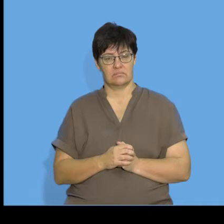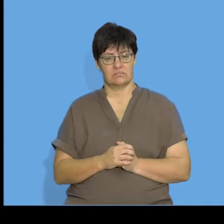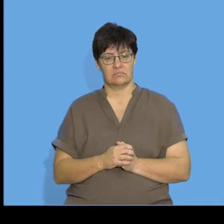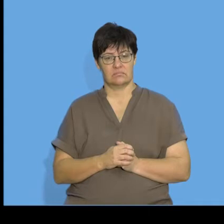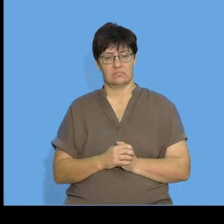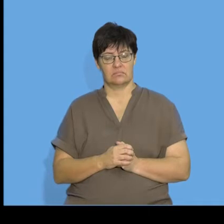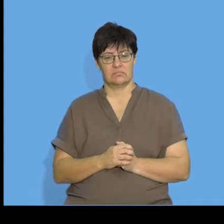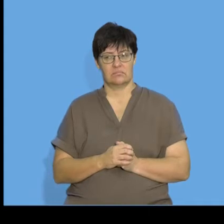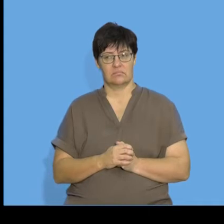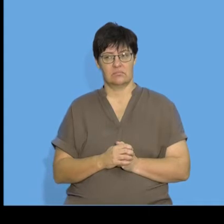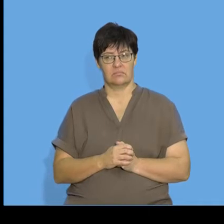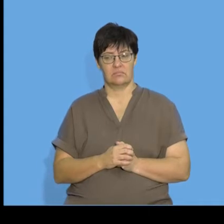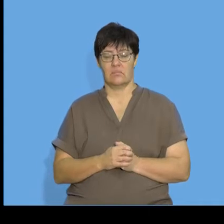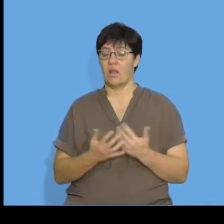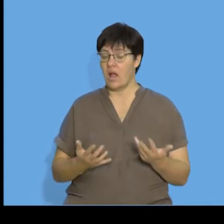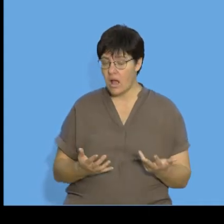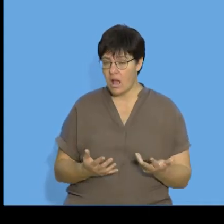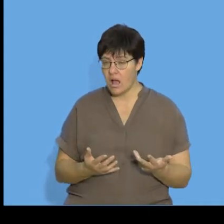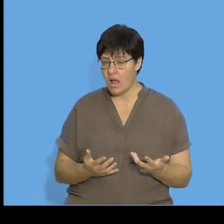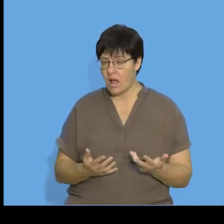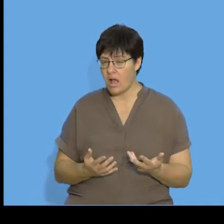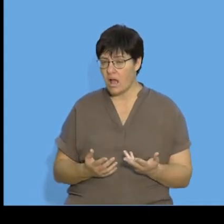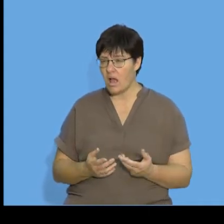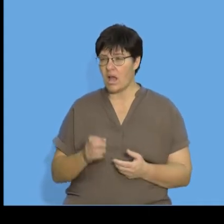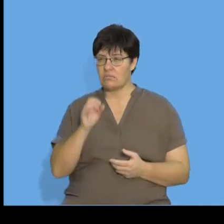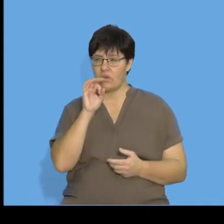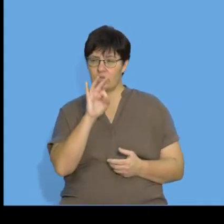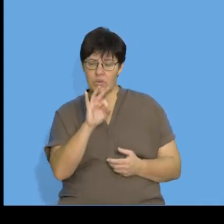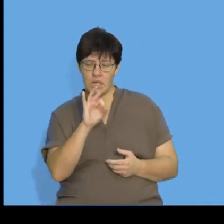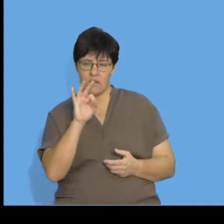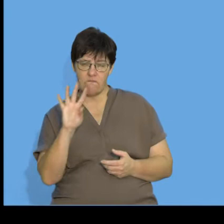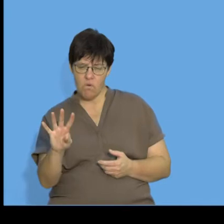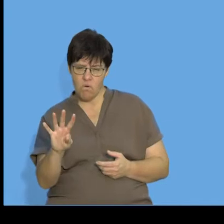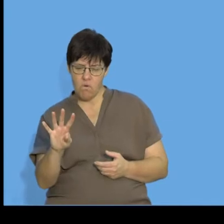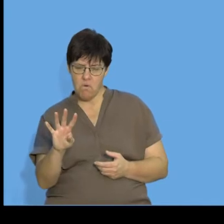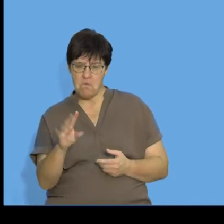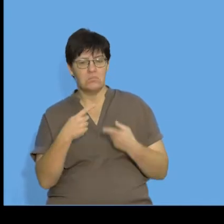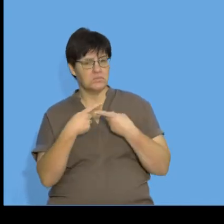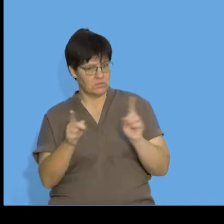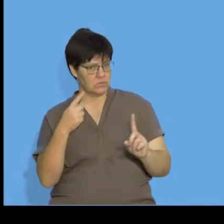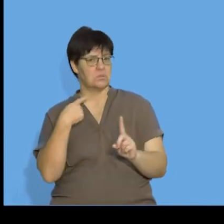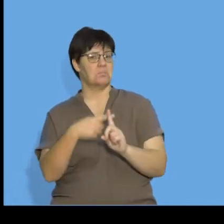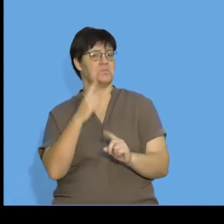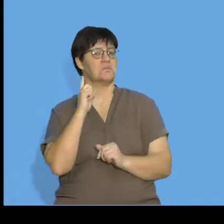positive 1. If I'm looking between 3 and 4